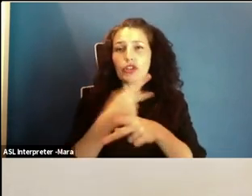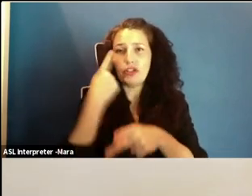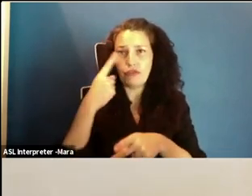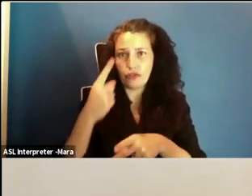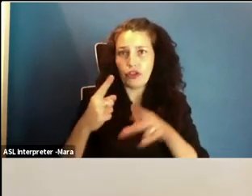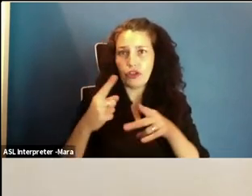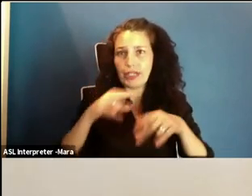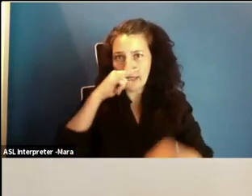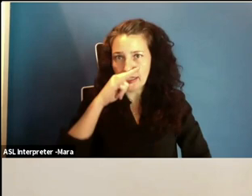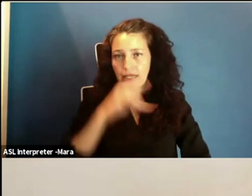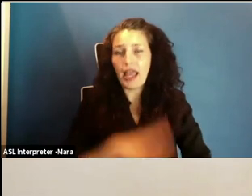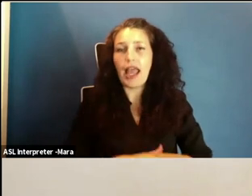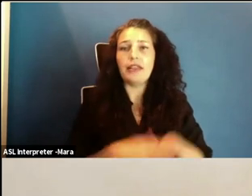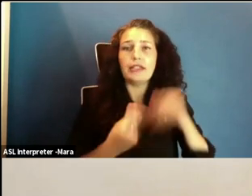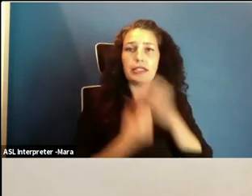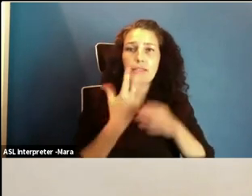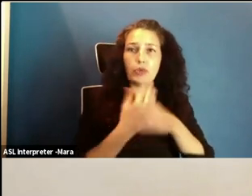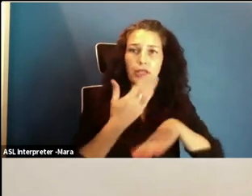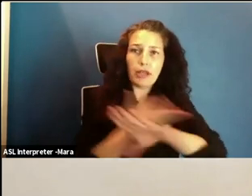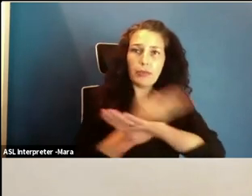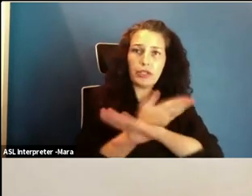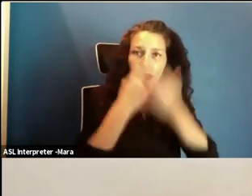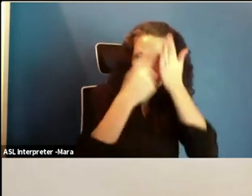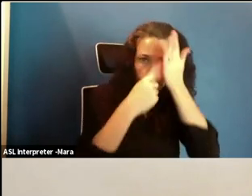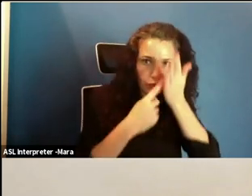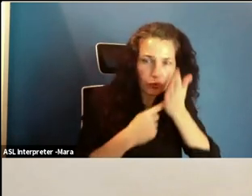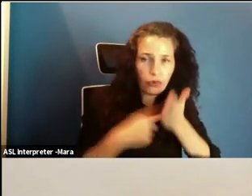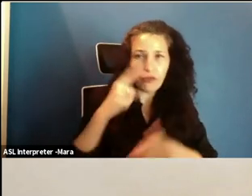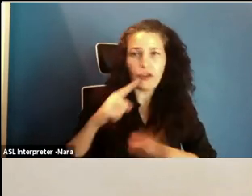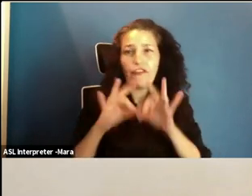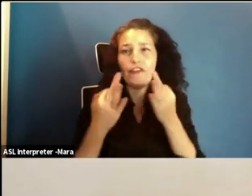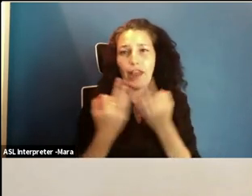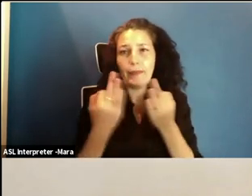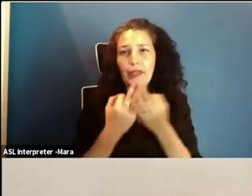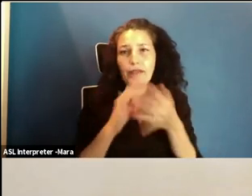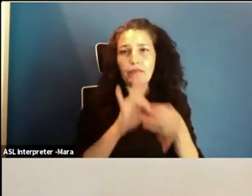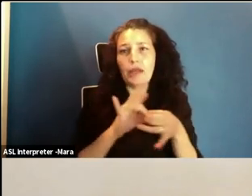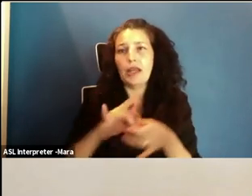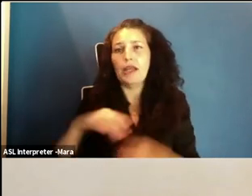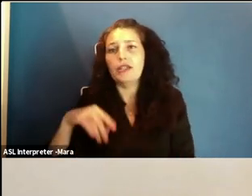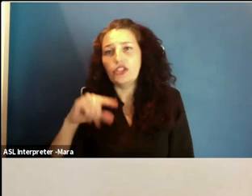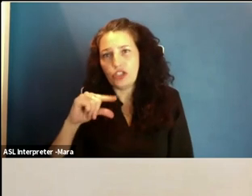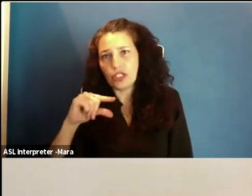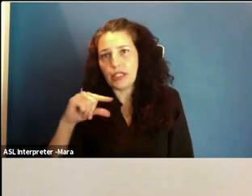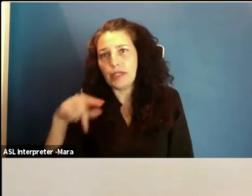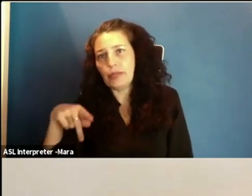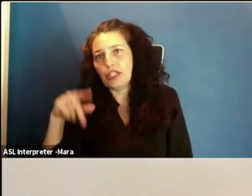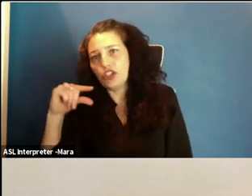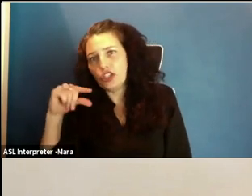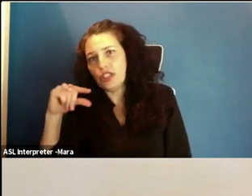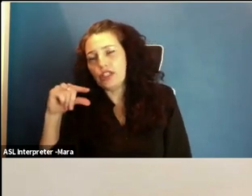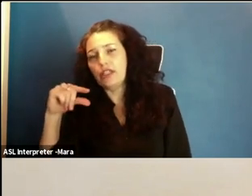family rated films, which is GPG and PG-13. And in both categories, we found that in